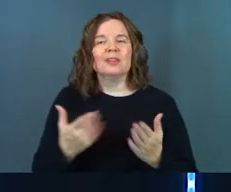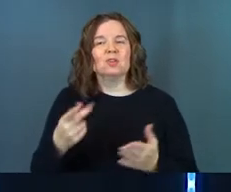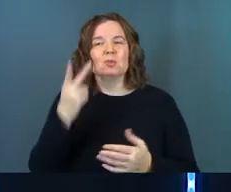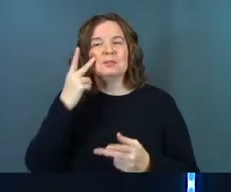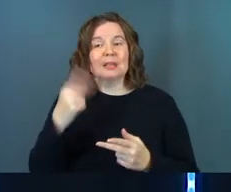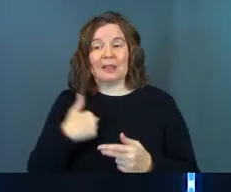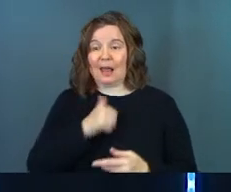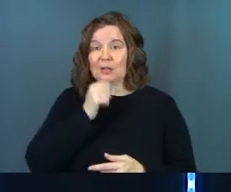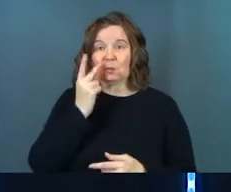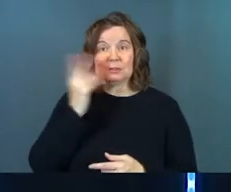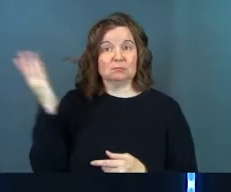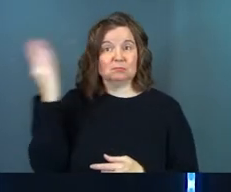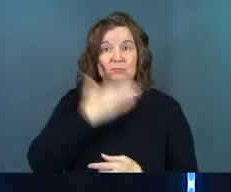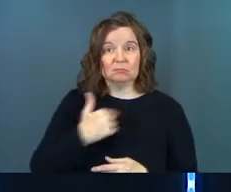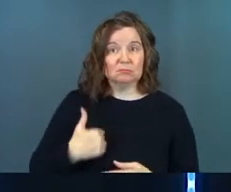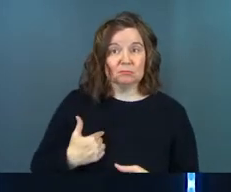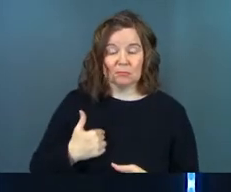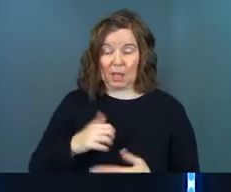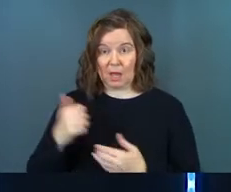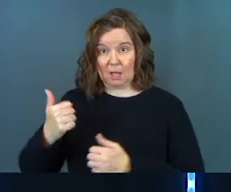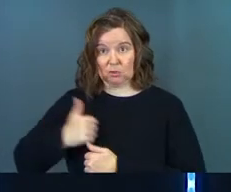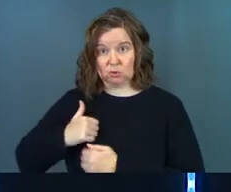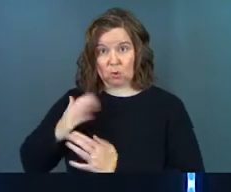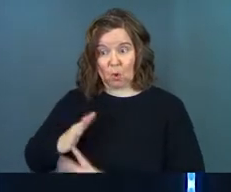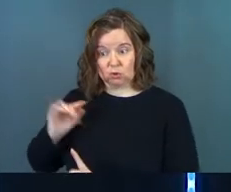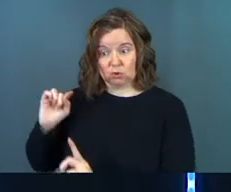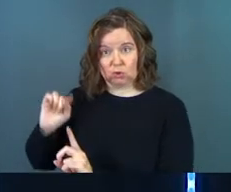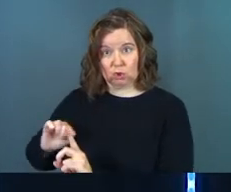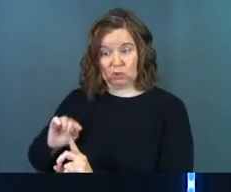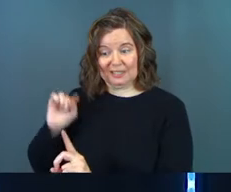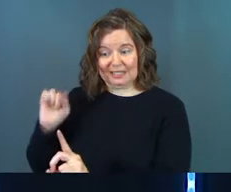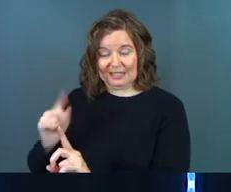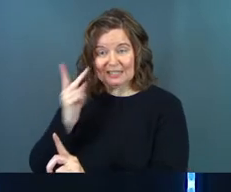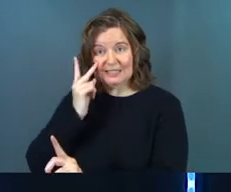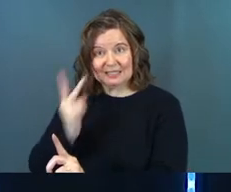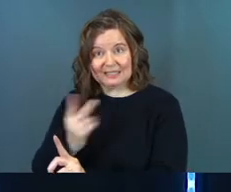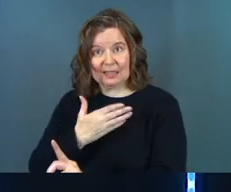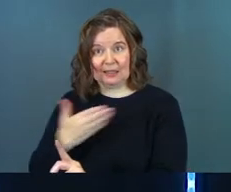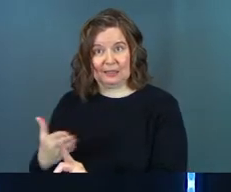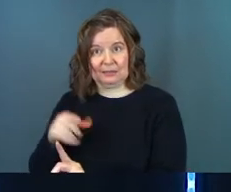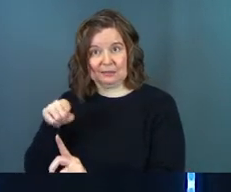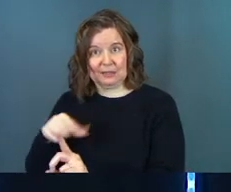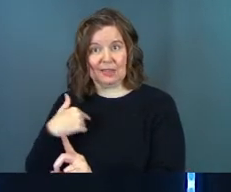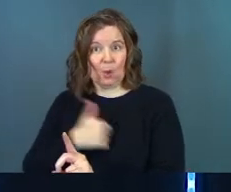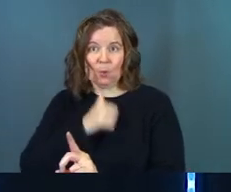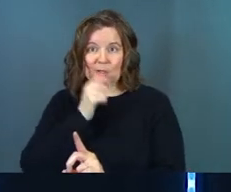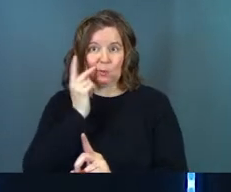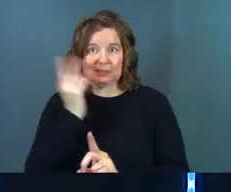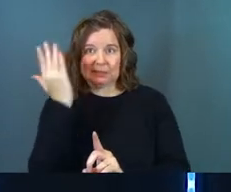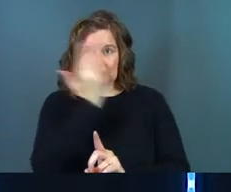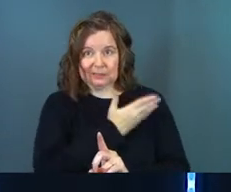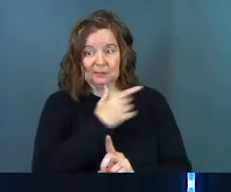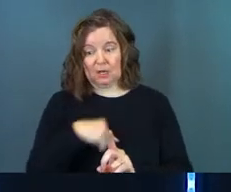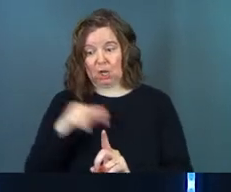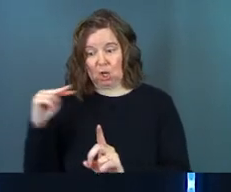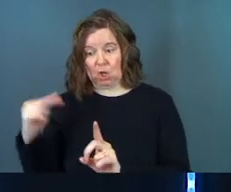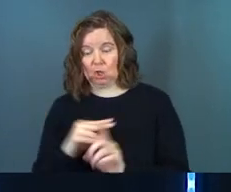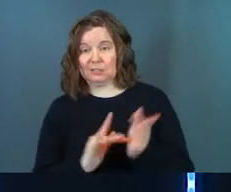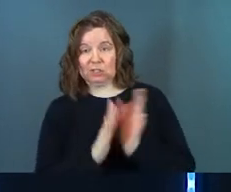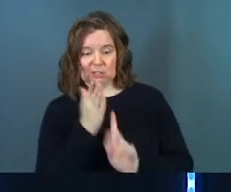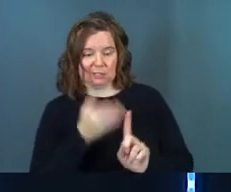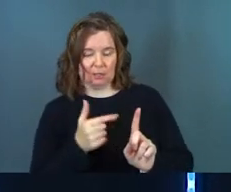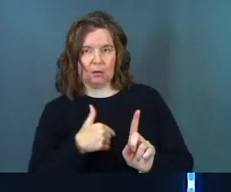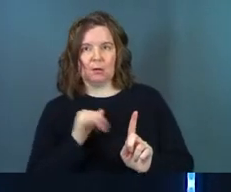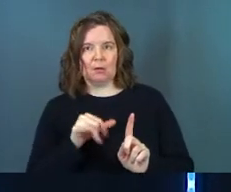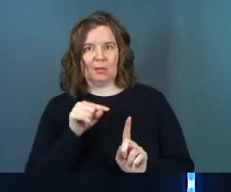things that you see that I don't see. And as a soldier, he sees things that we don't see. He looks at Jesus, and